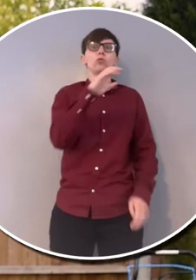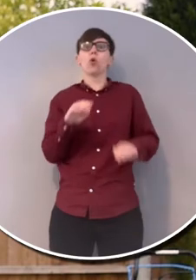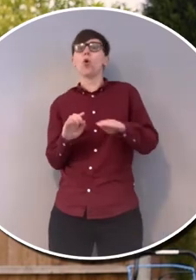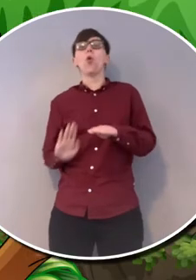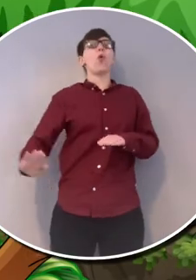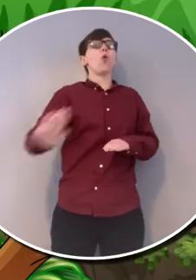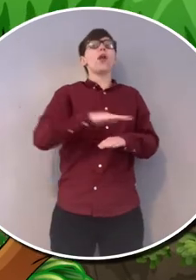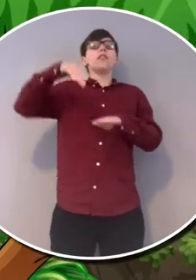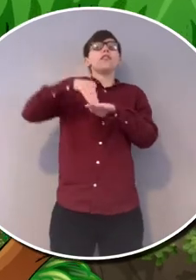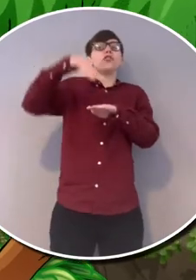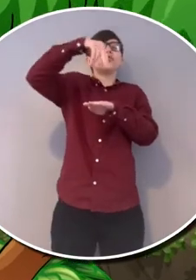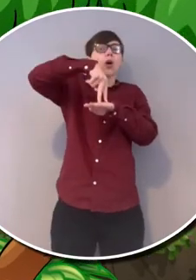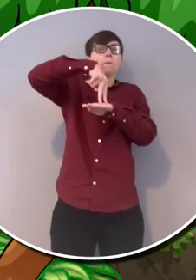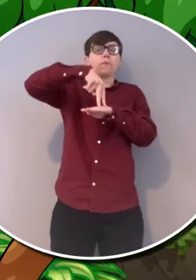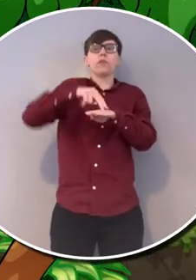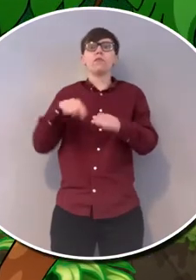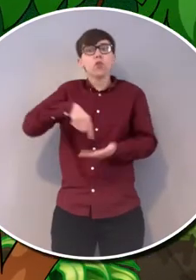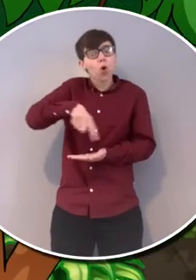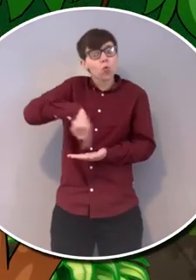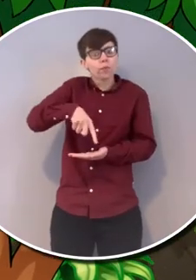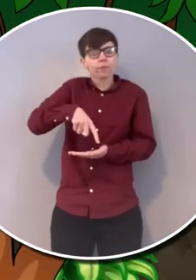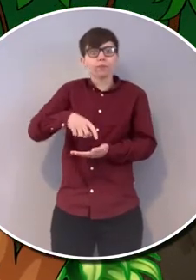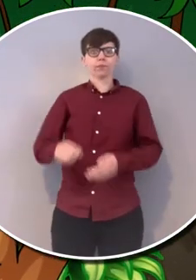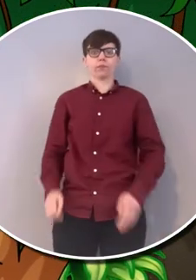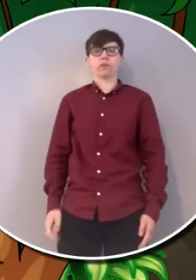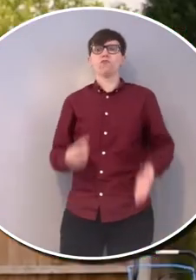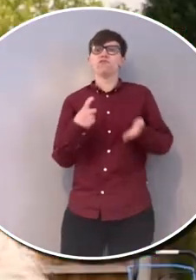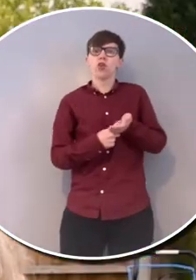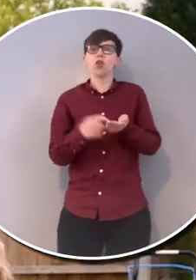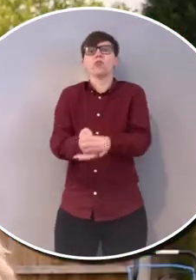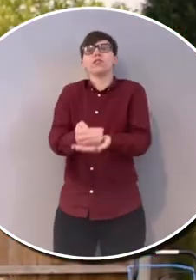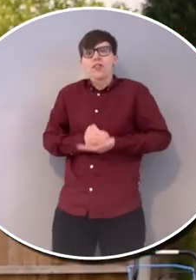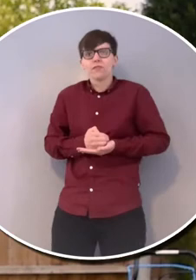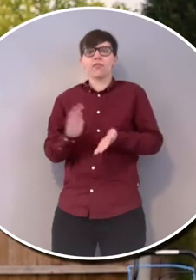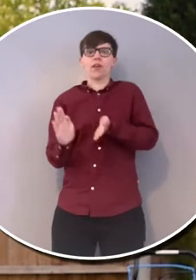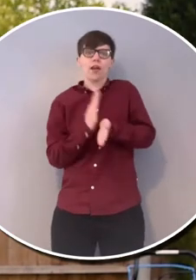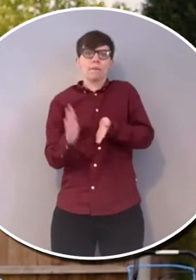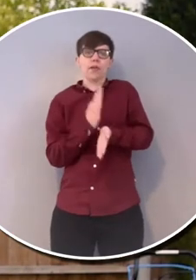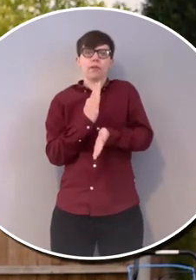at the top. And Rollo was safe and sound. Isn't that right?